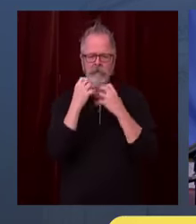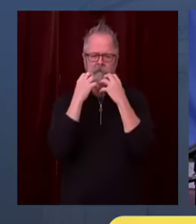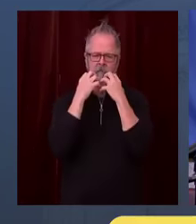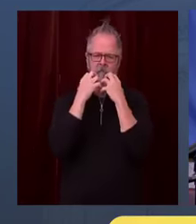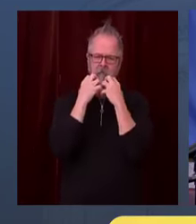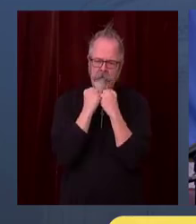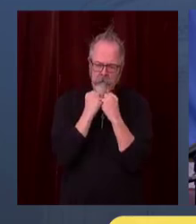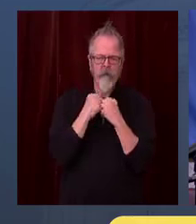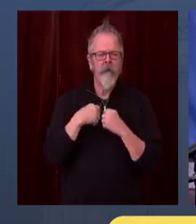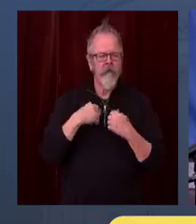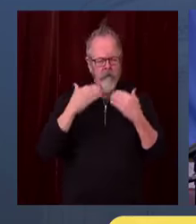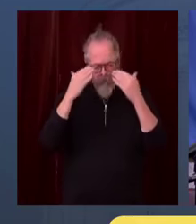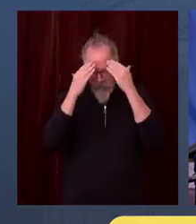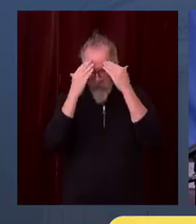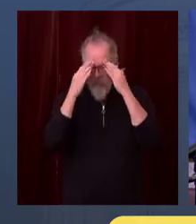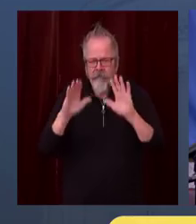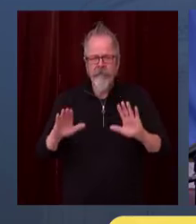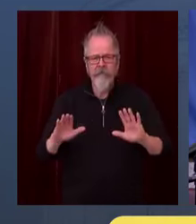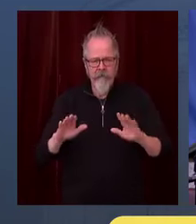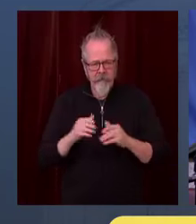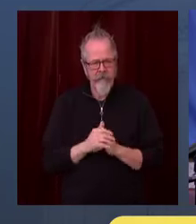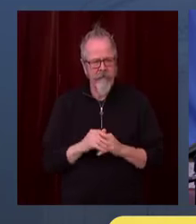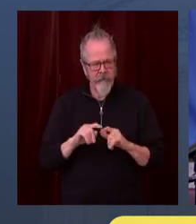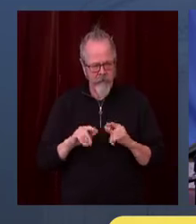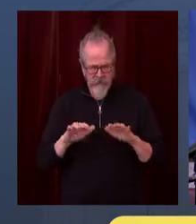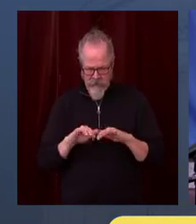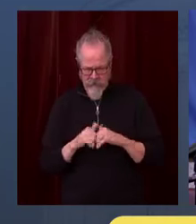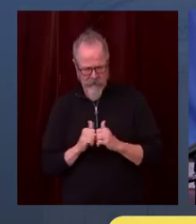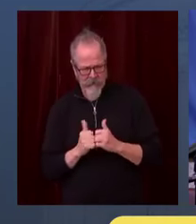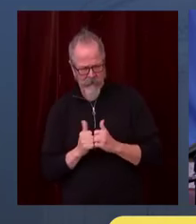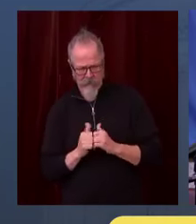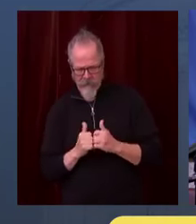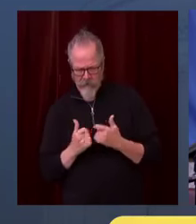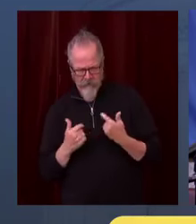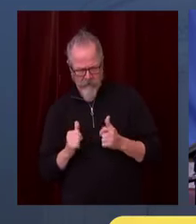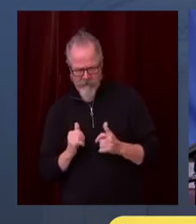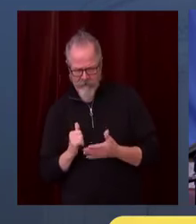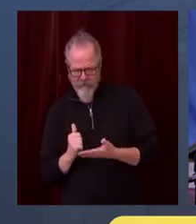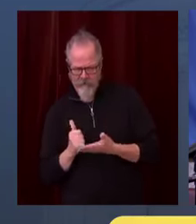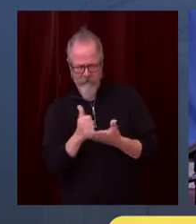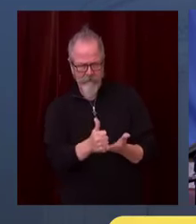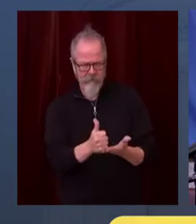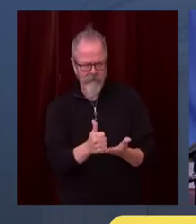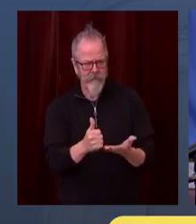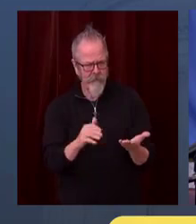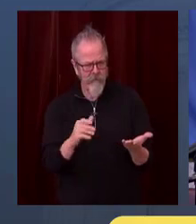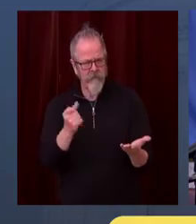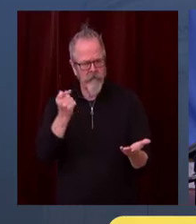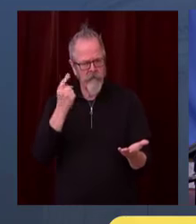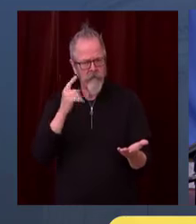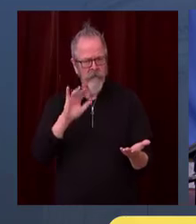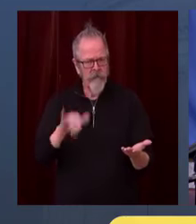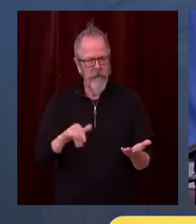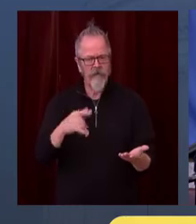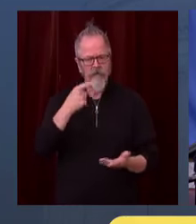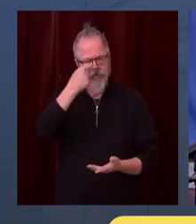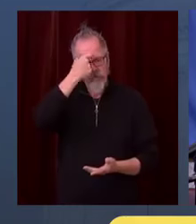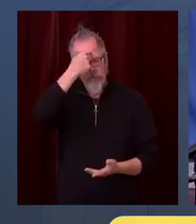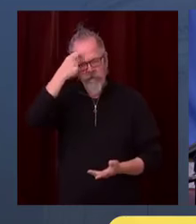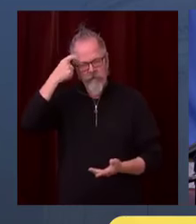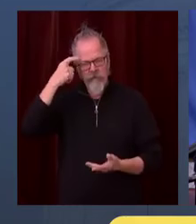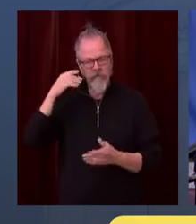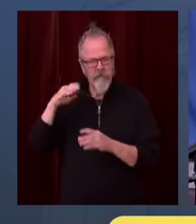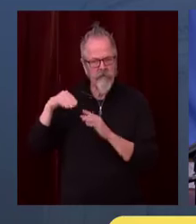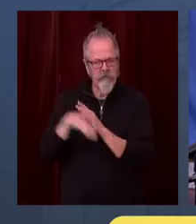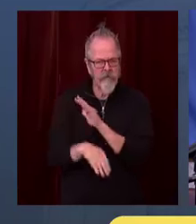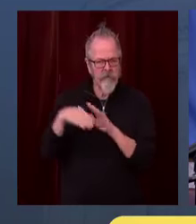about in a minute, it's still terribly traumatic to these families. And we ought to be cognizant of that. And we ought to make